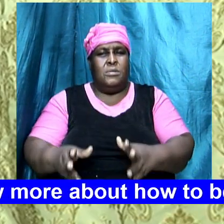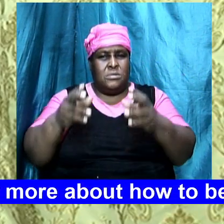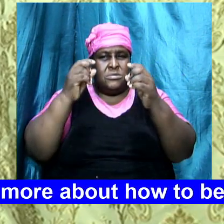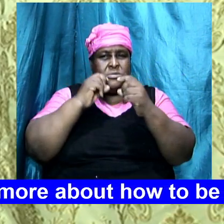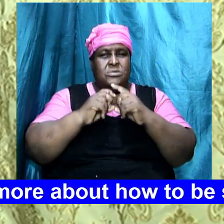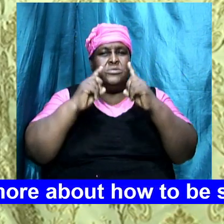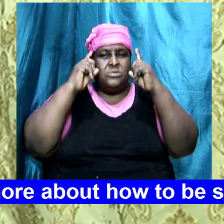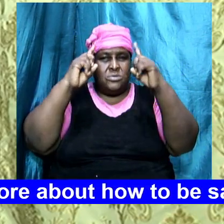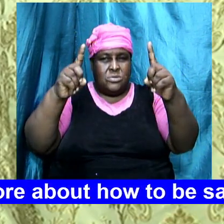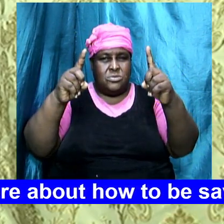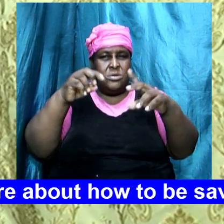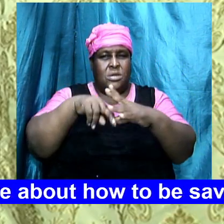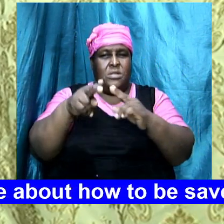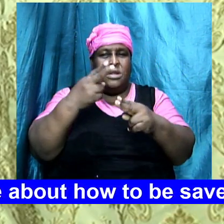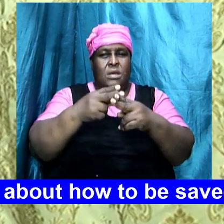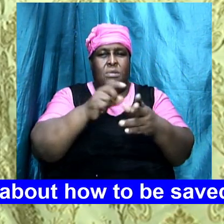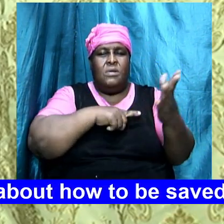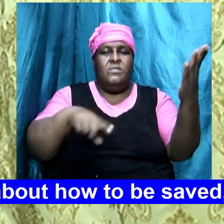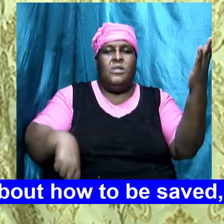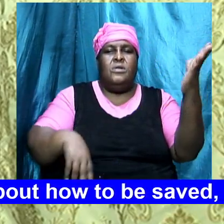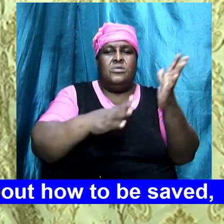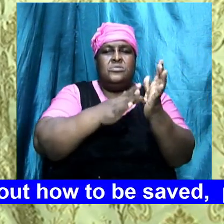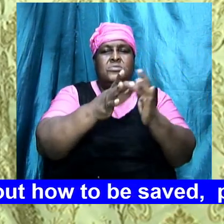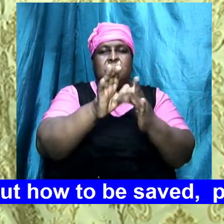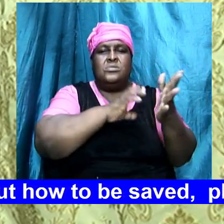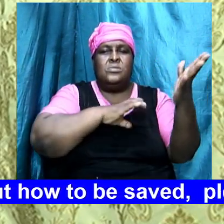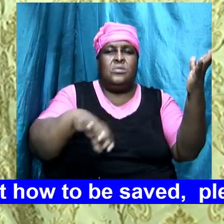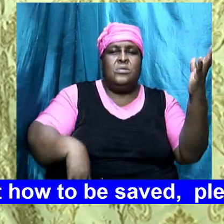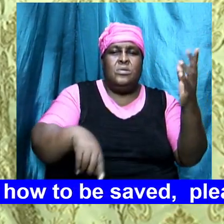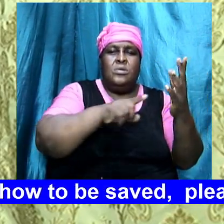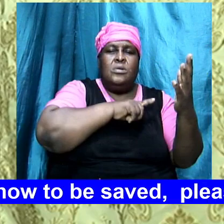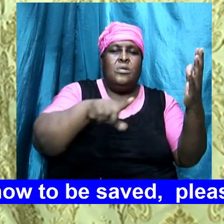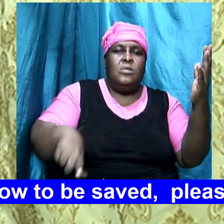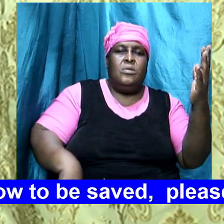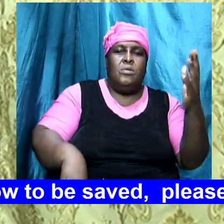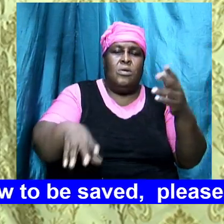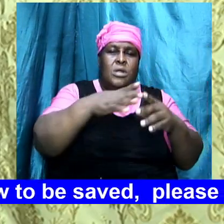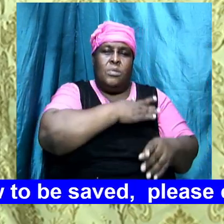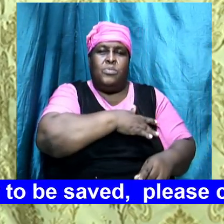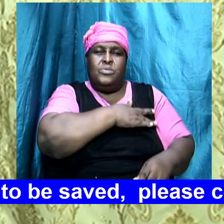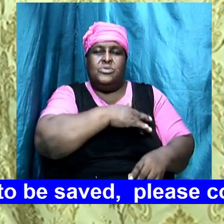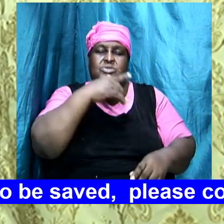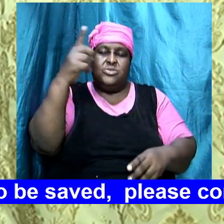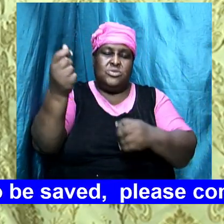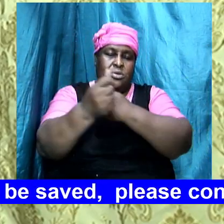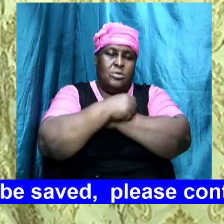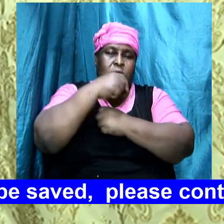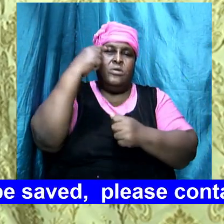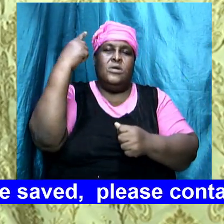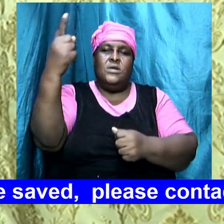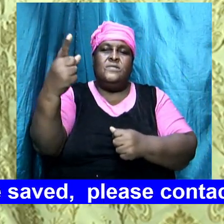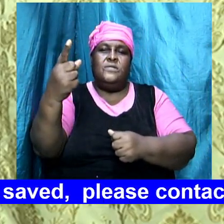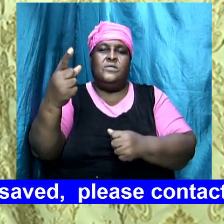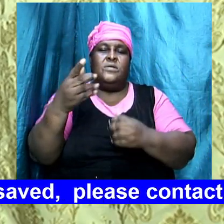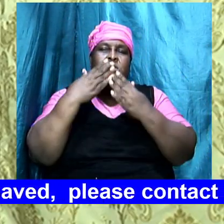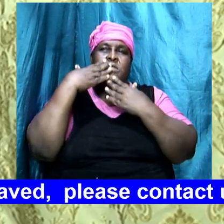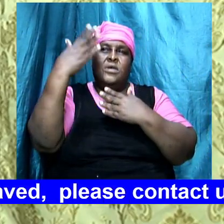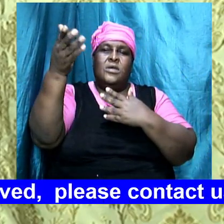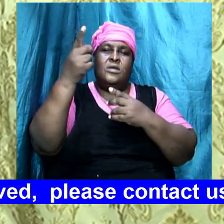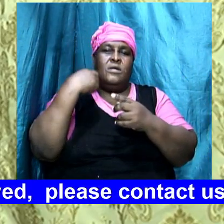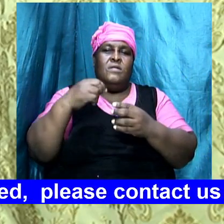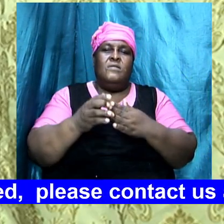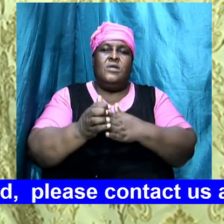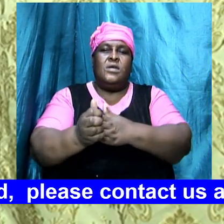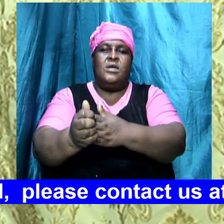of the Lord Jesus Christ amen Lord we appreciate you we love you we thank you for